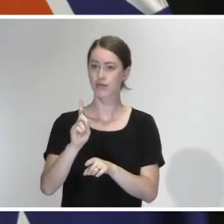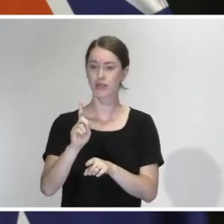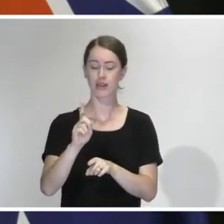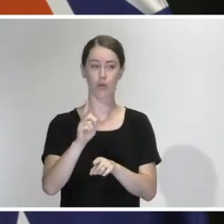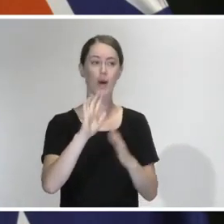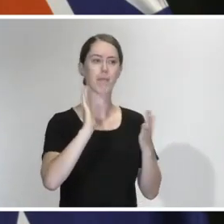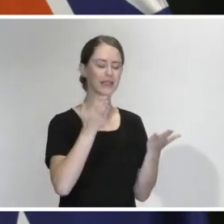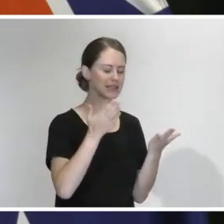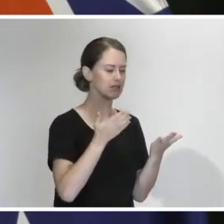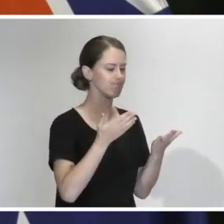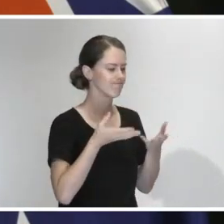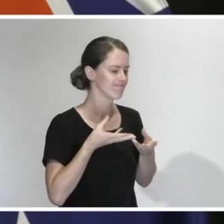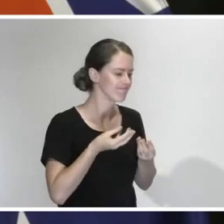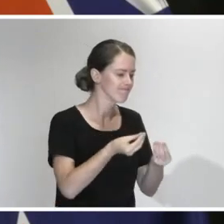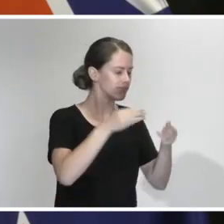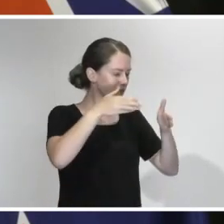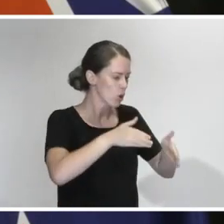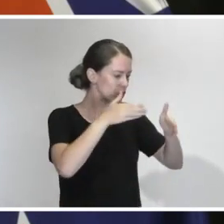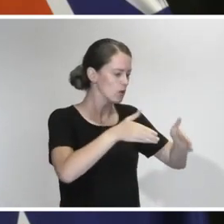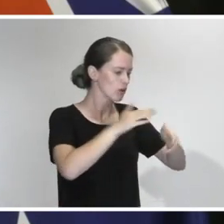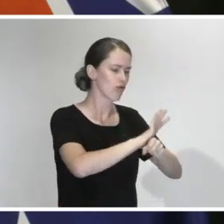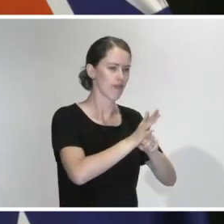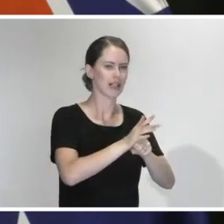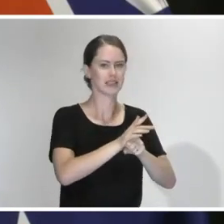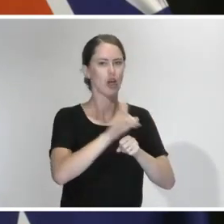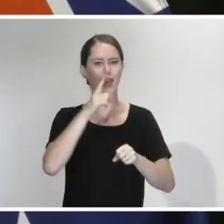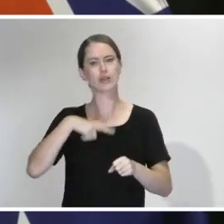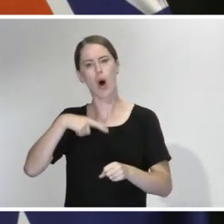response to COVID-19. That has to be my absolute focus.